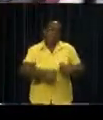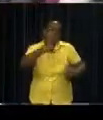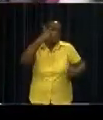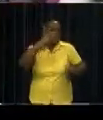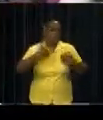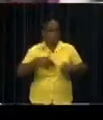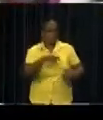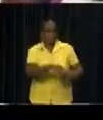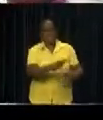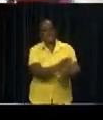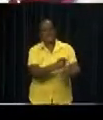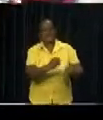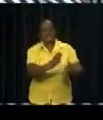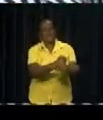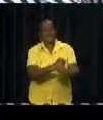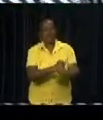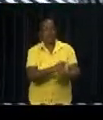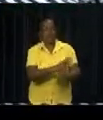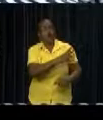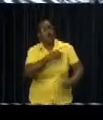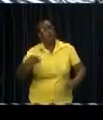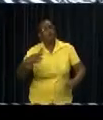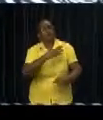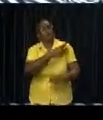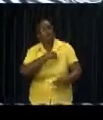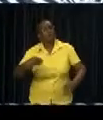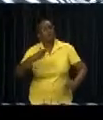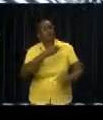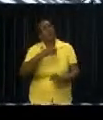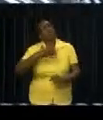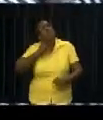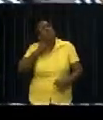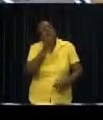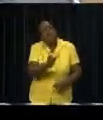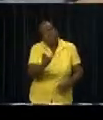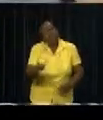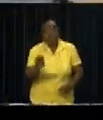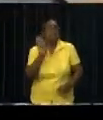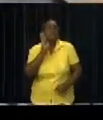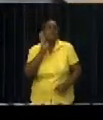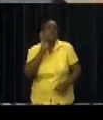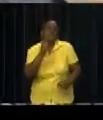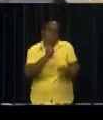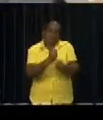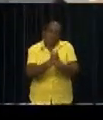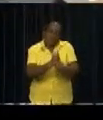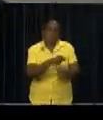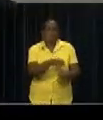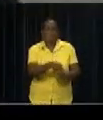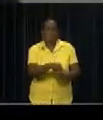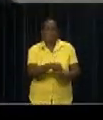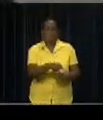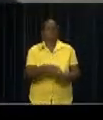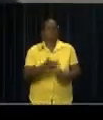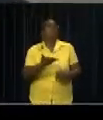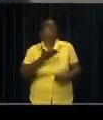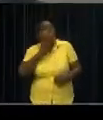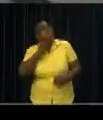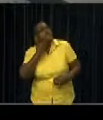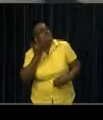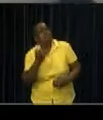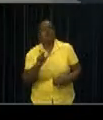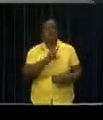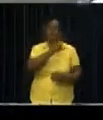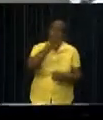but mostly there are extra hands to relieve the workload of the companies. Hundreds of young people are used as so-called